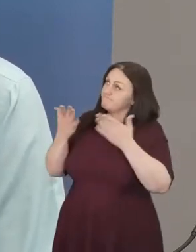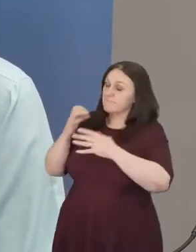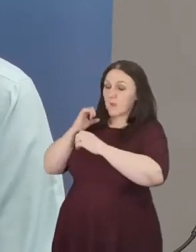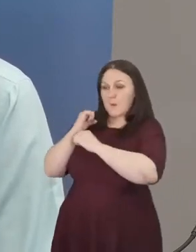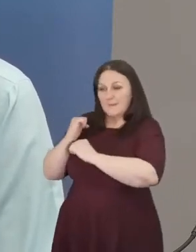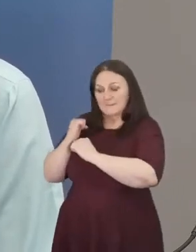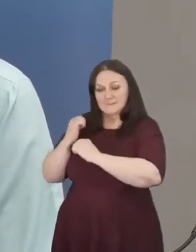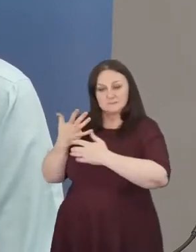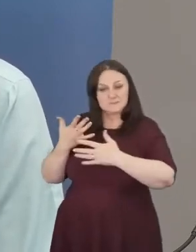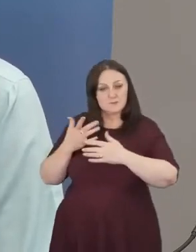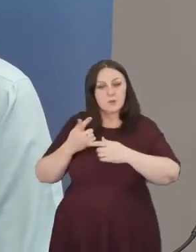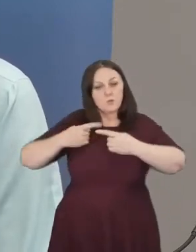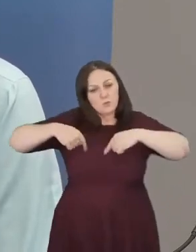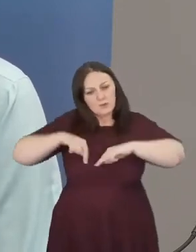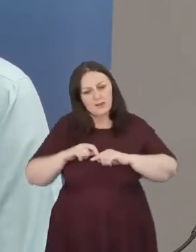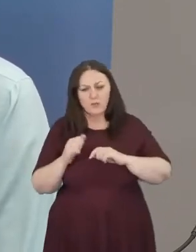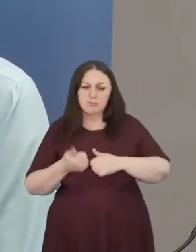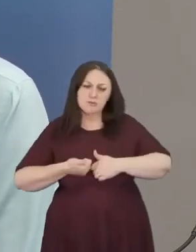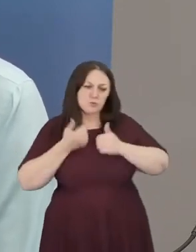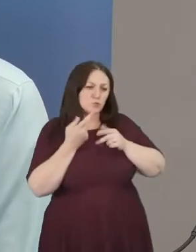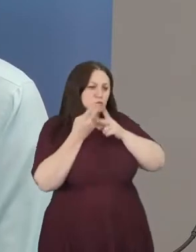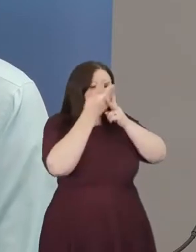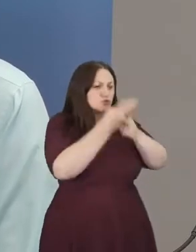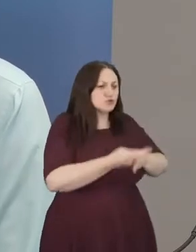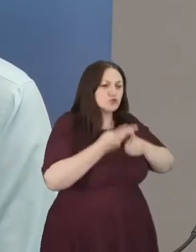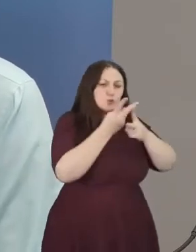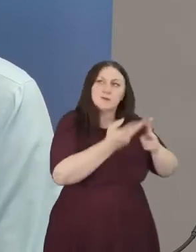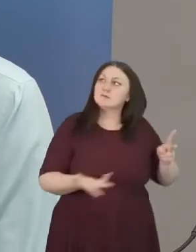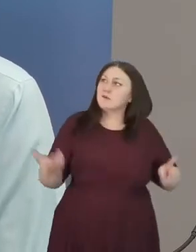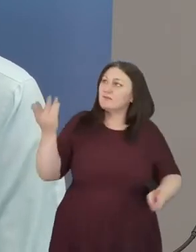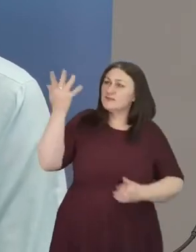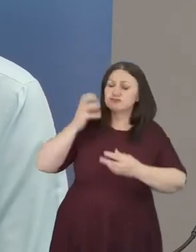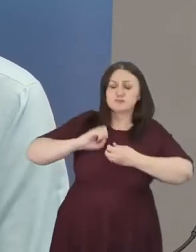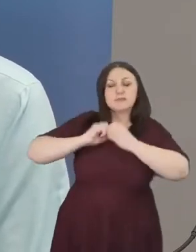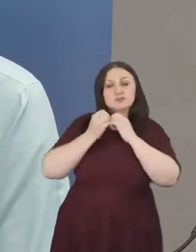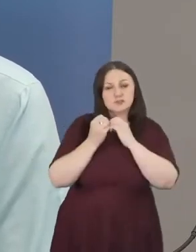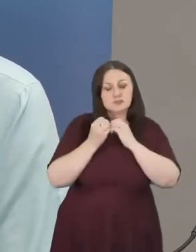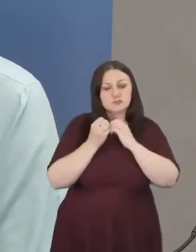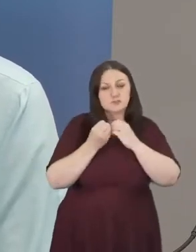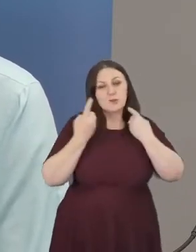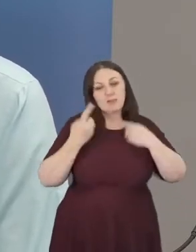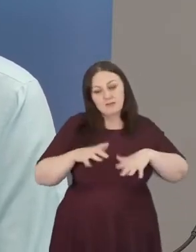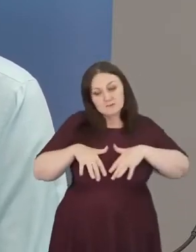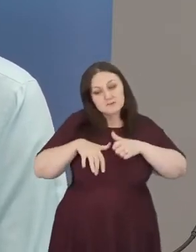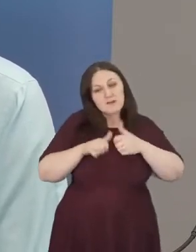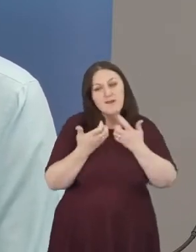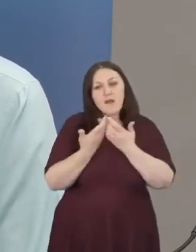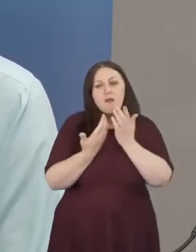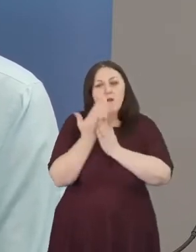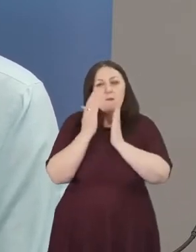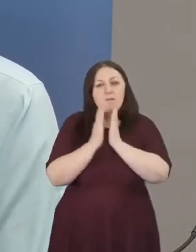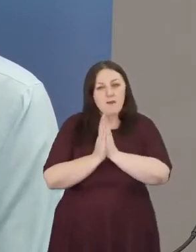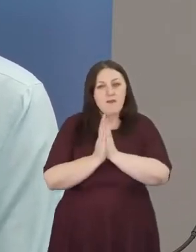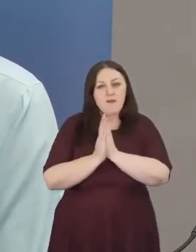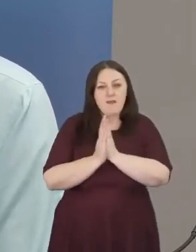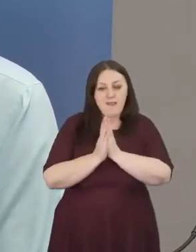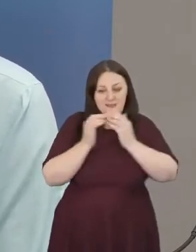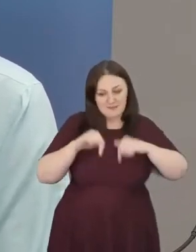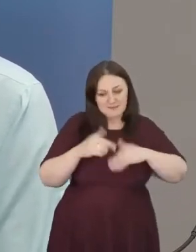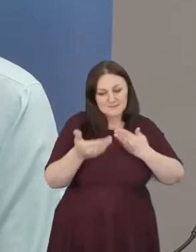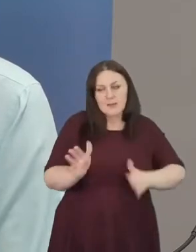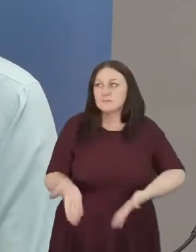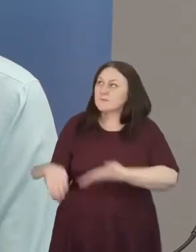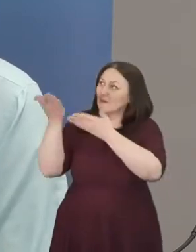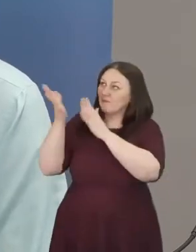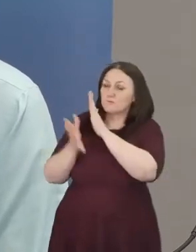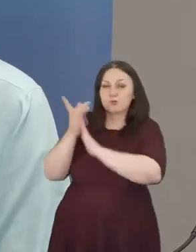creation. So let's pray now and dedicate this time to God. And then we will first hear from Dave.